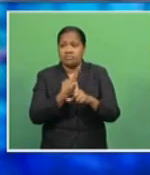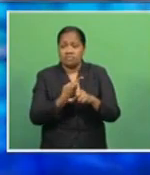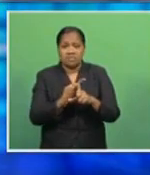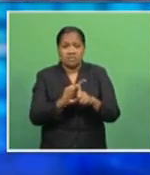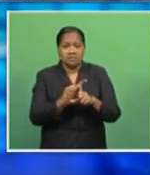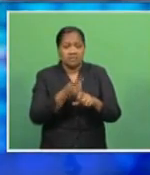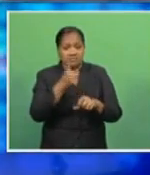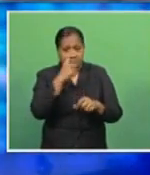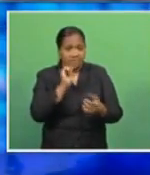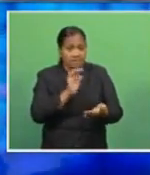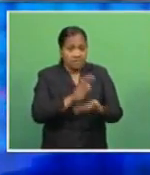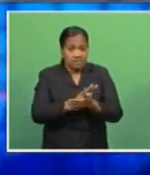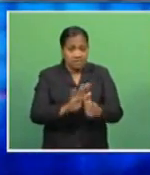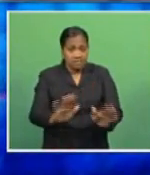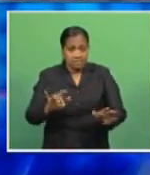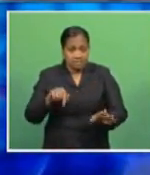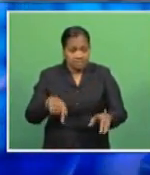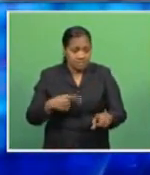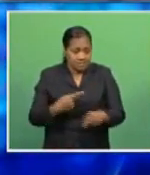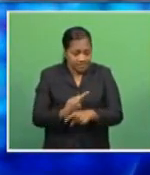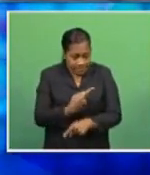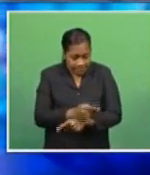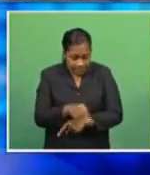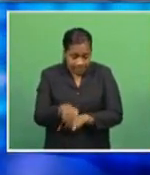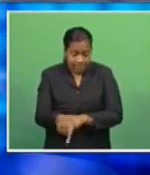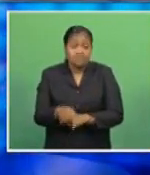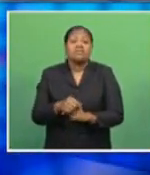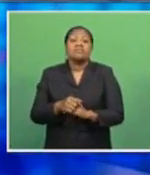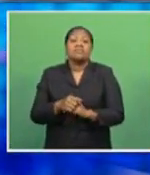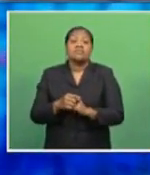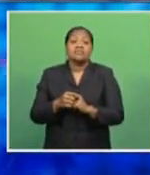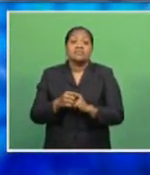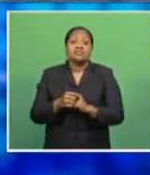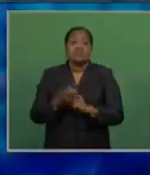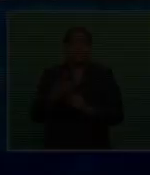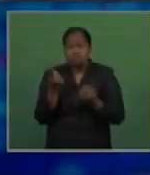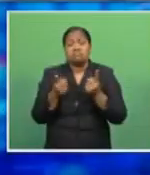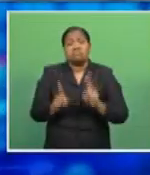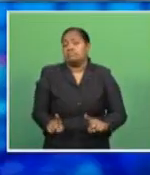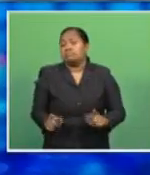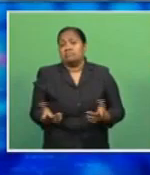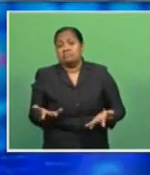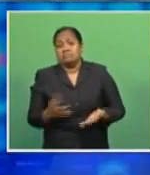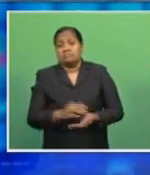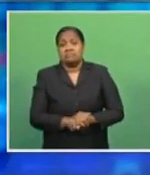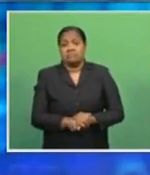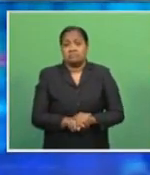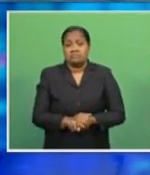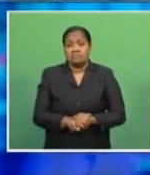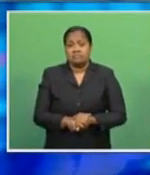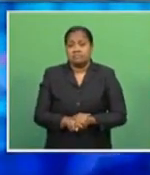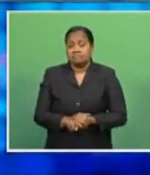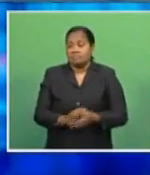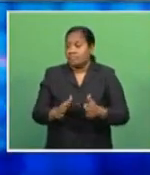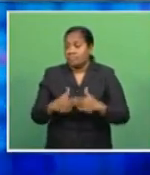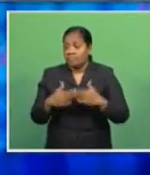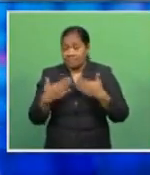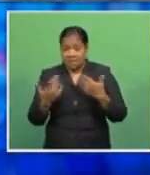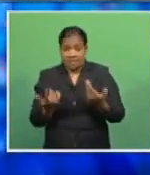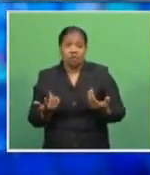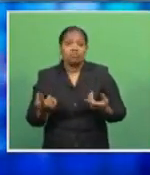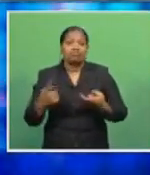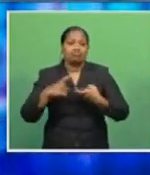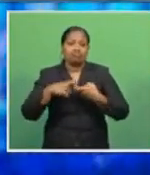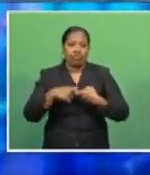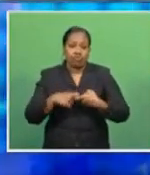week. 22 plants have closed due to the virus. At least 20 workers have died. We now join Sinifa for the latest in the